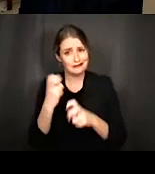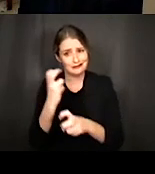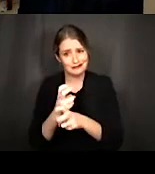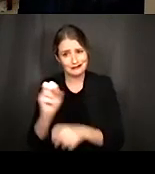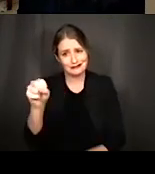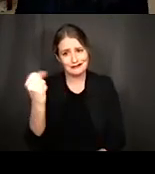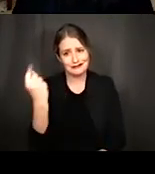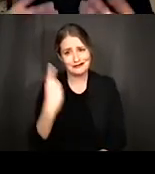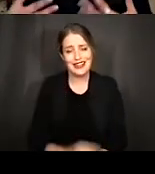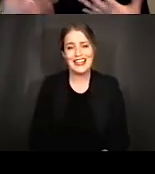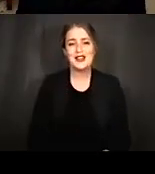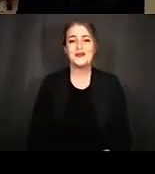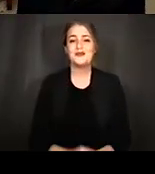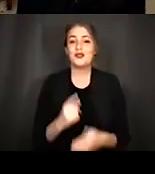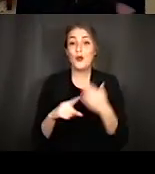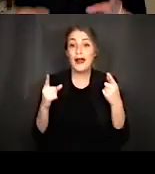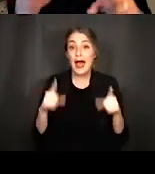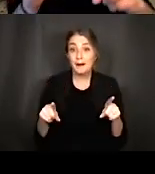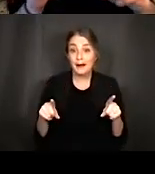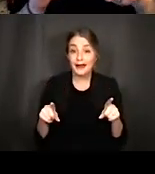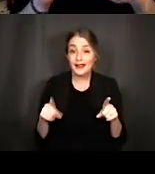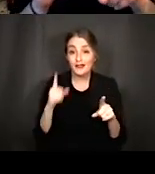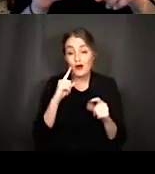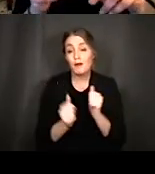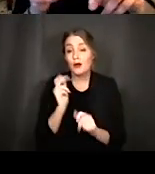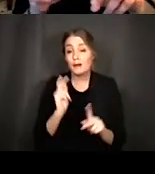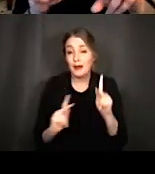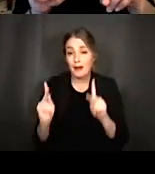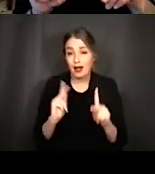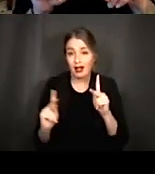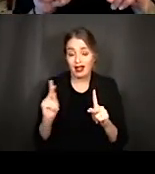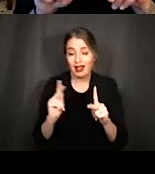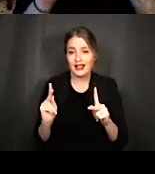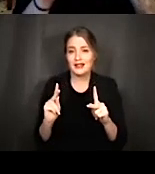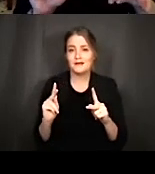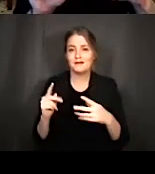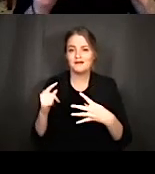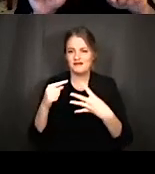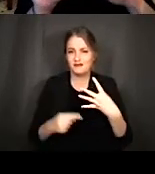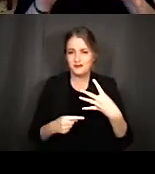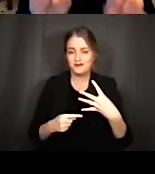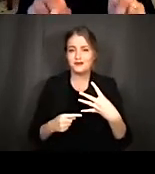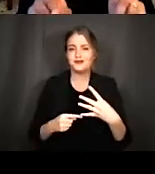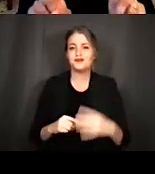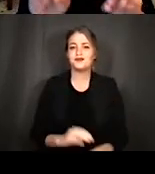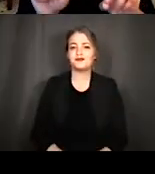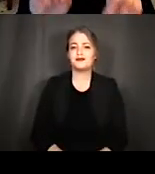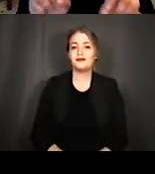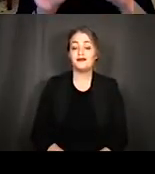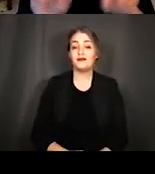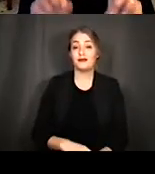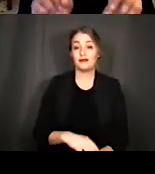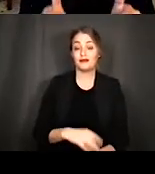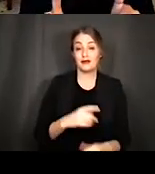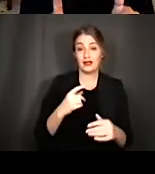for what would have happened for most people is that after having the context of